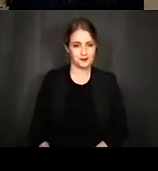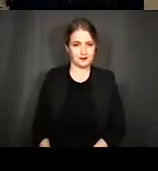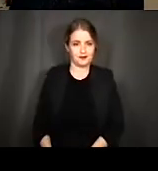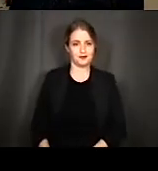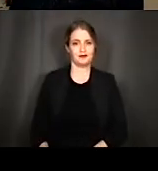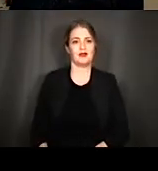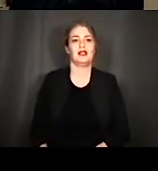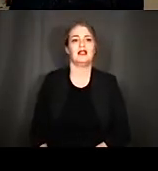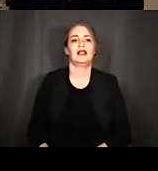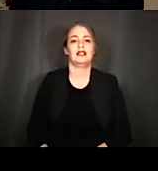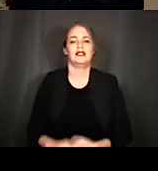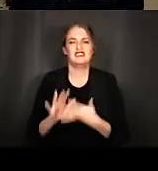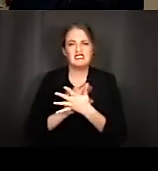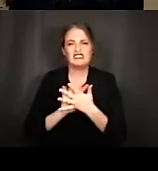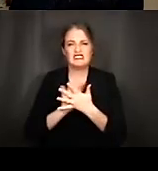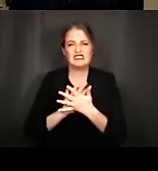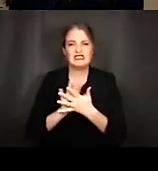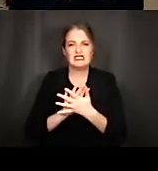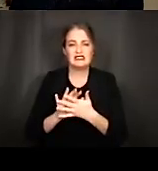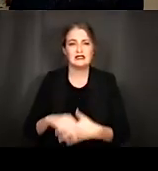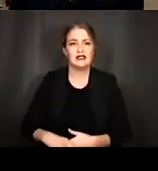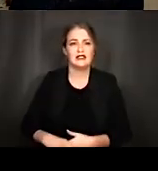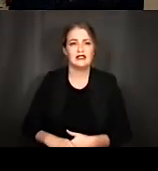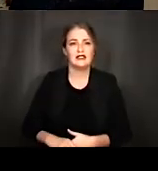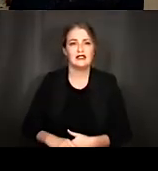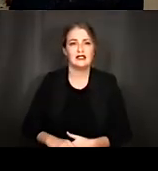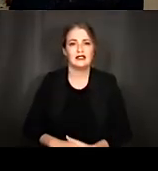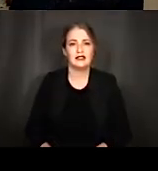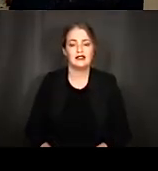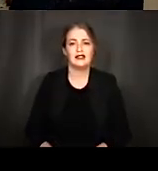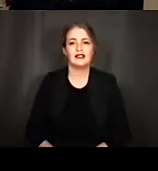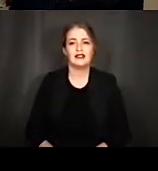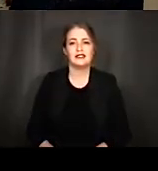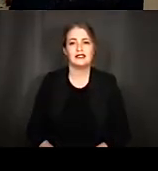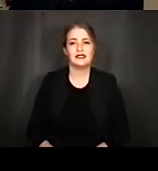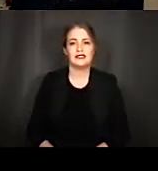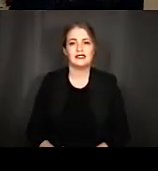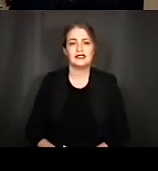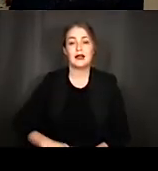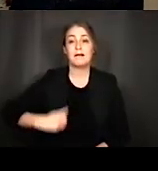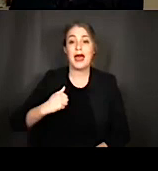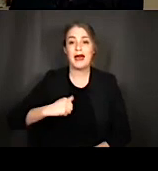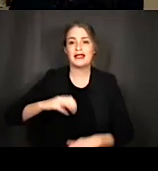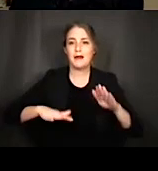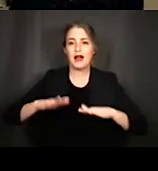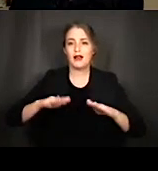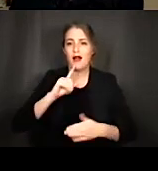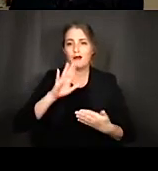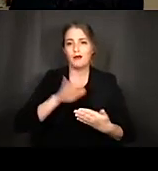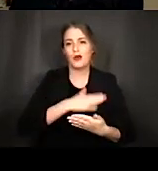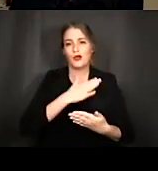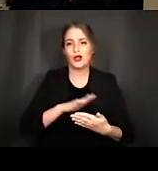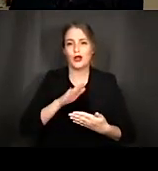Bagpipes and bongos are musical instruments. Bagpipes and bongos are musical instruments. Bagpipes and